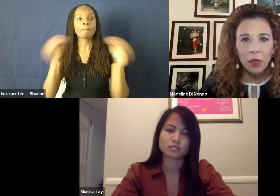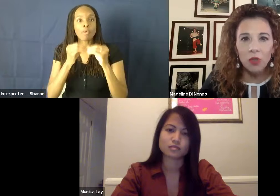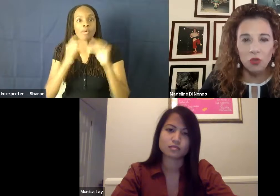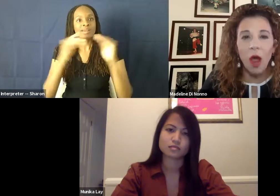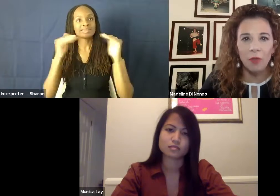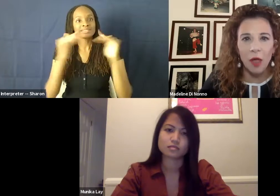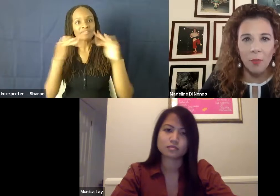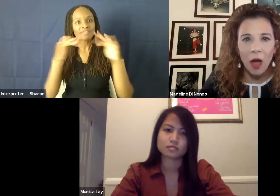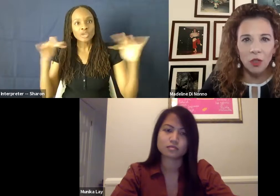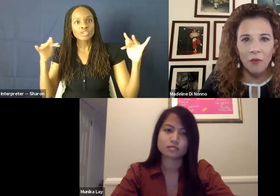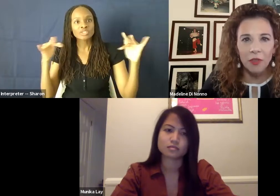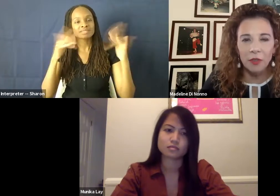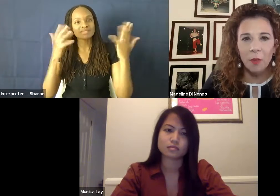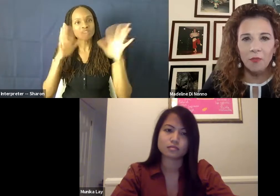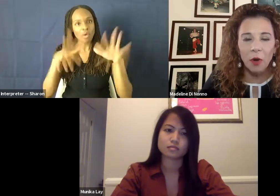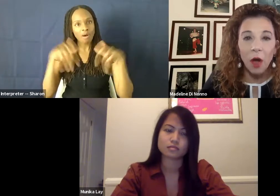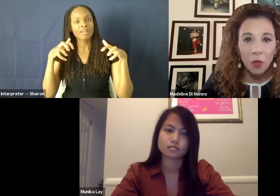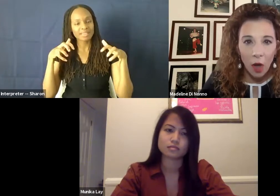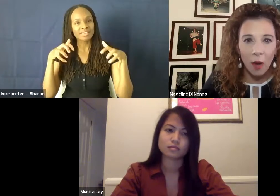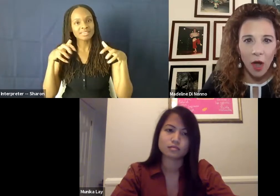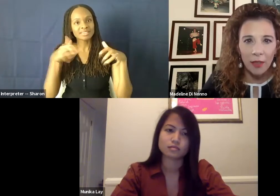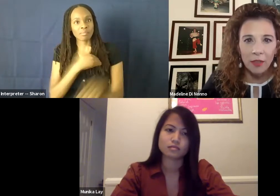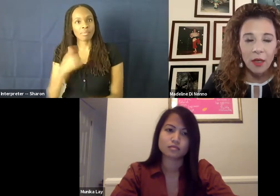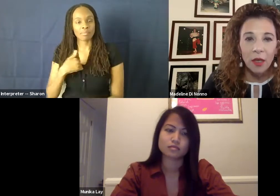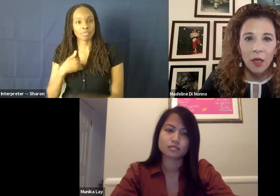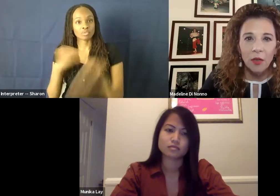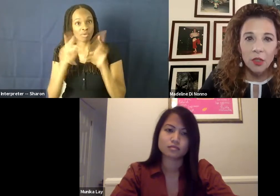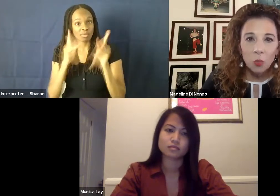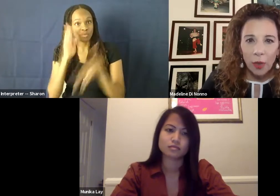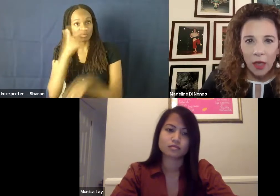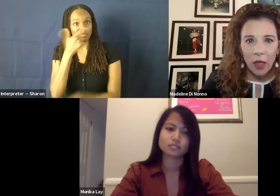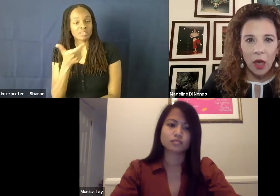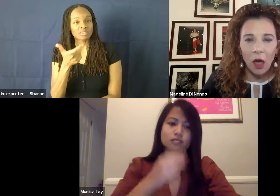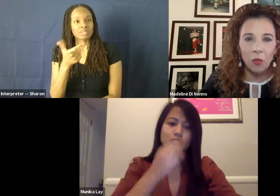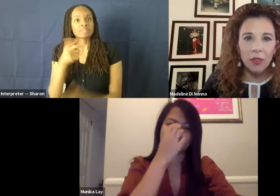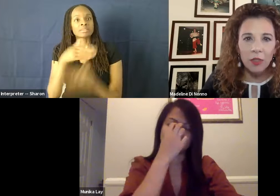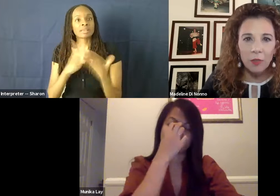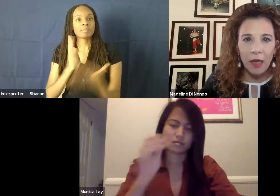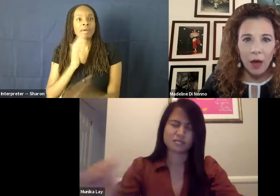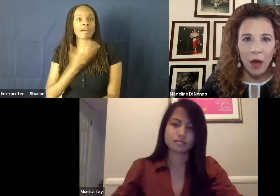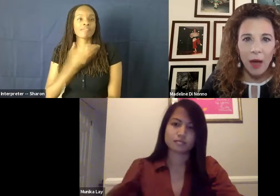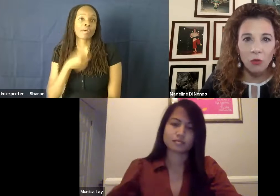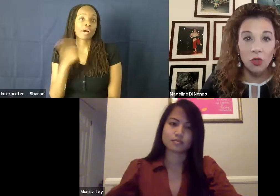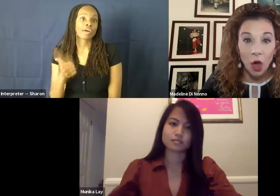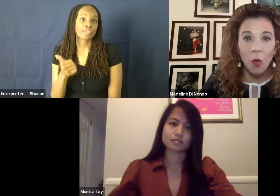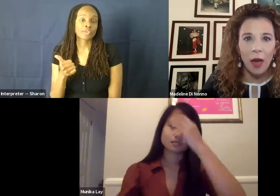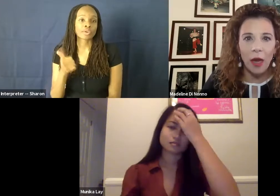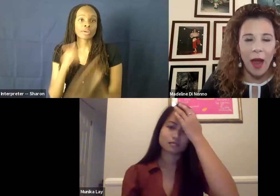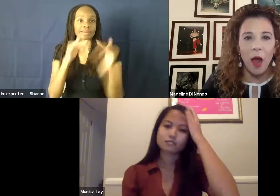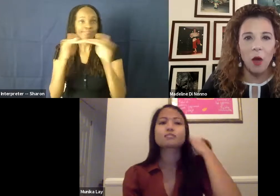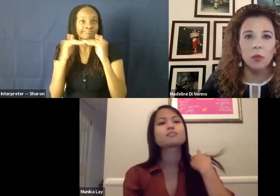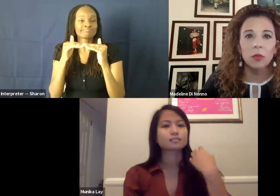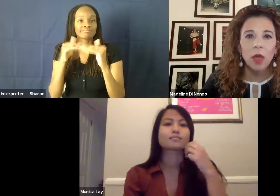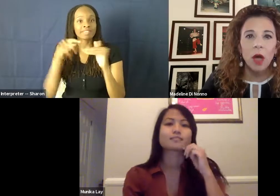can really drive a lot of box office and some of our other comrades this week released some data about showing